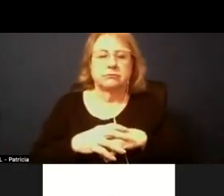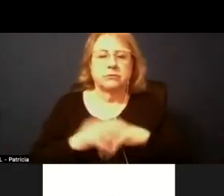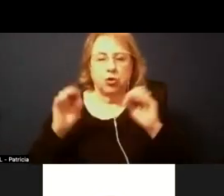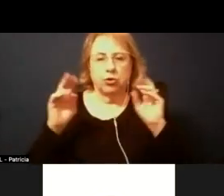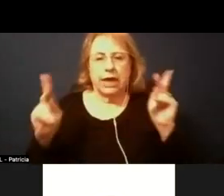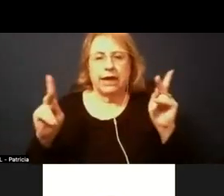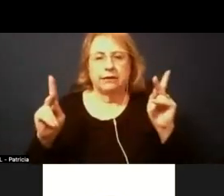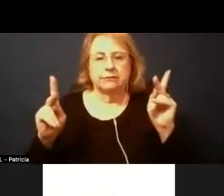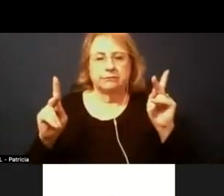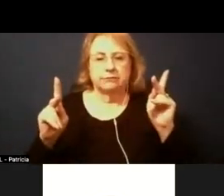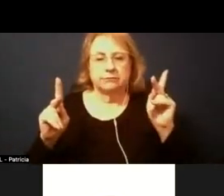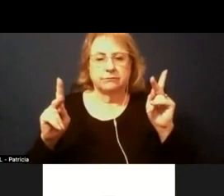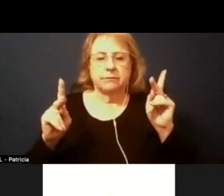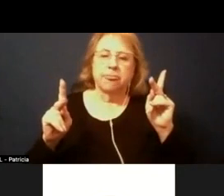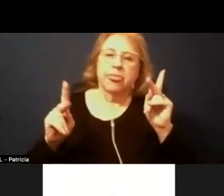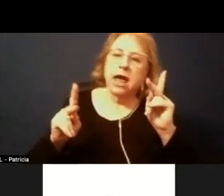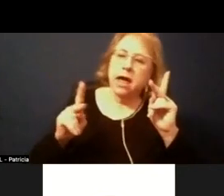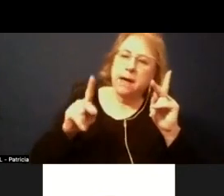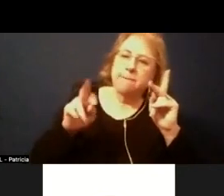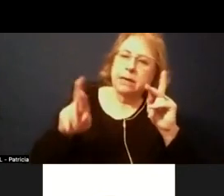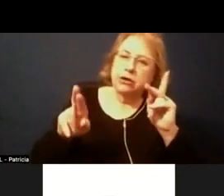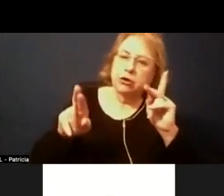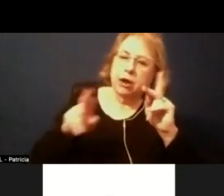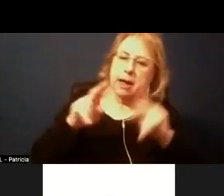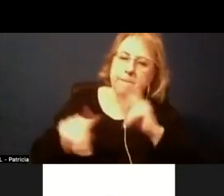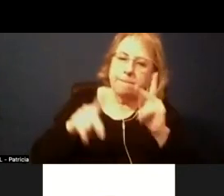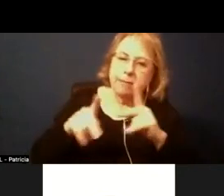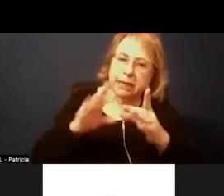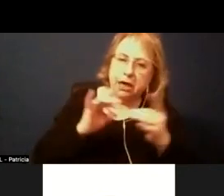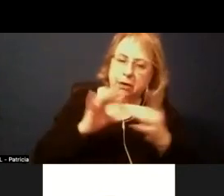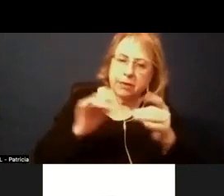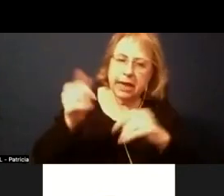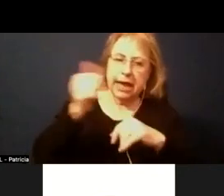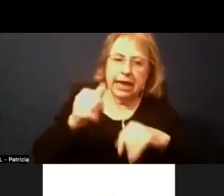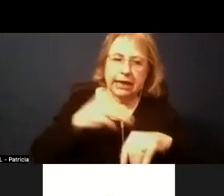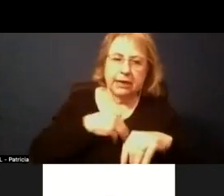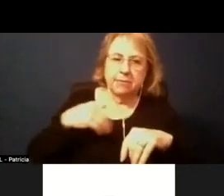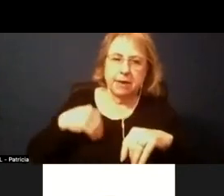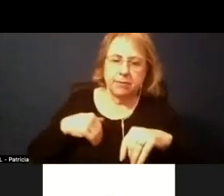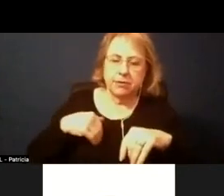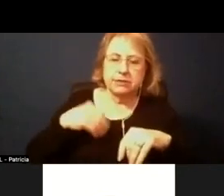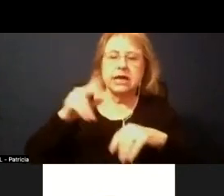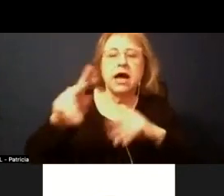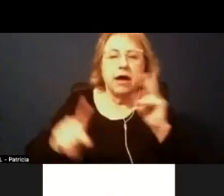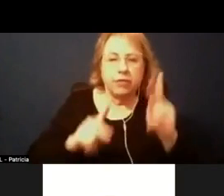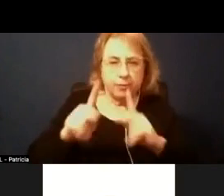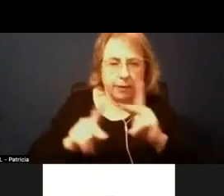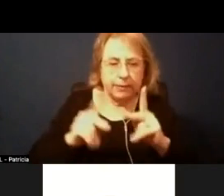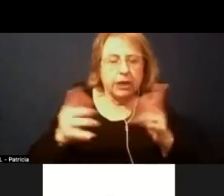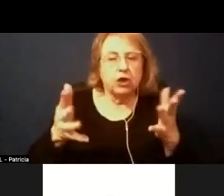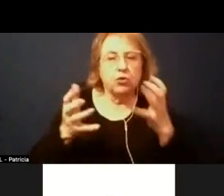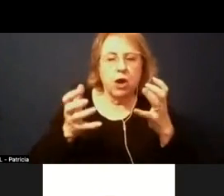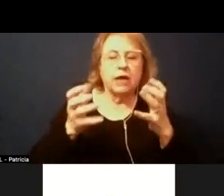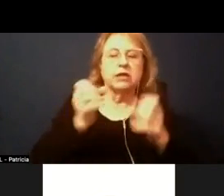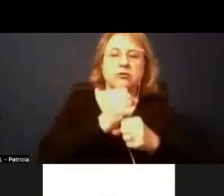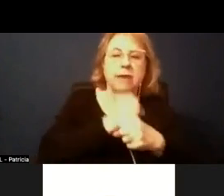okay um peter can we go to public comments absolutely if there's any members of the public that would like to make comment on this item please use the raise your hand